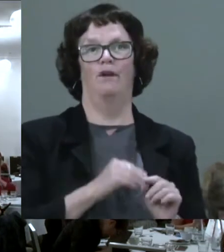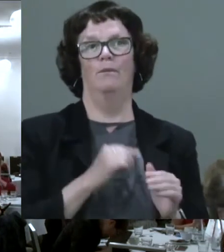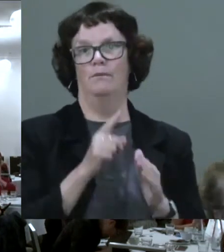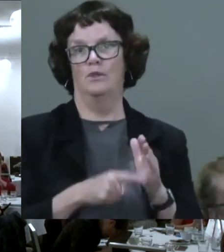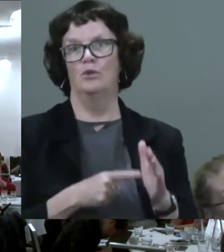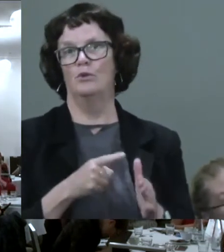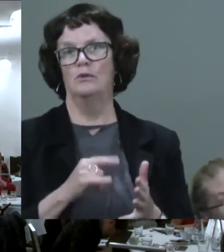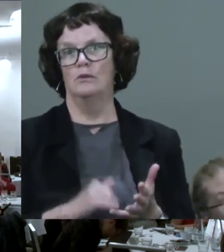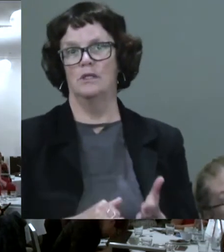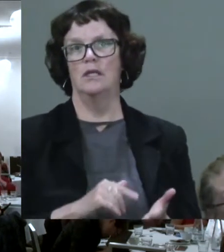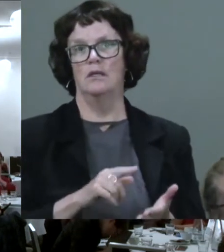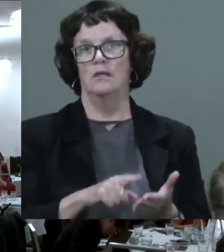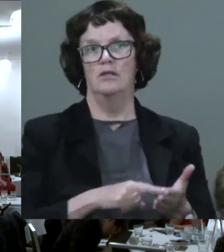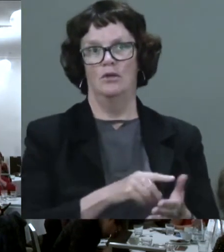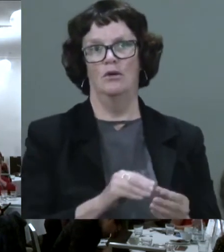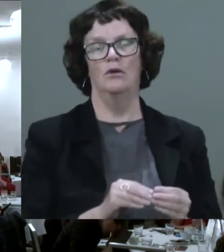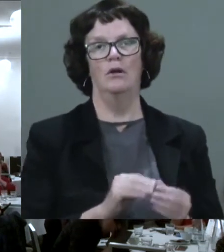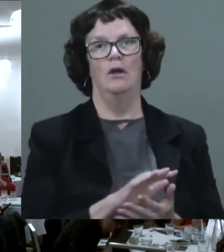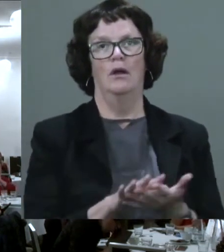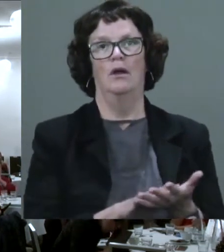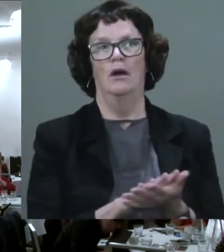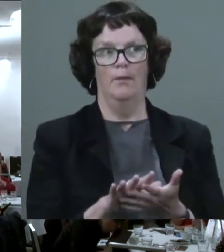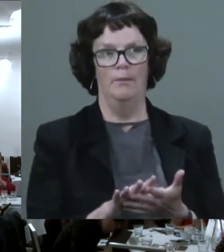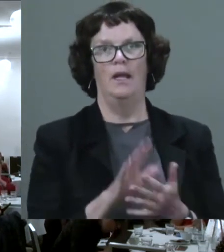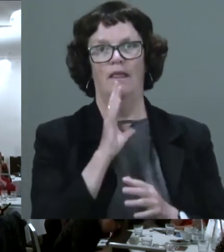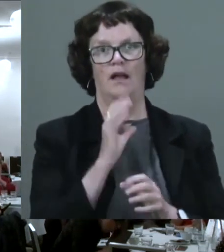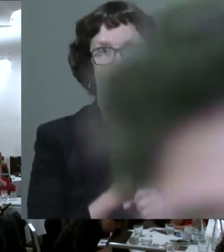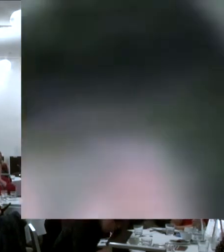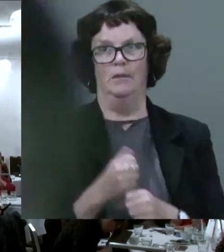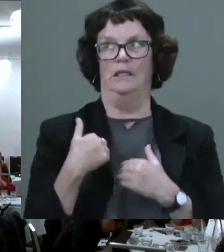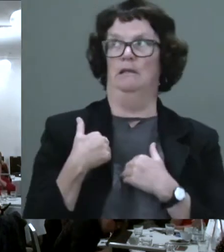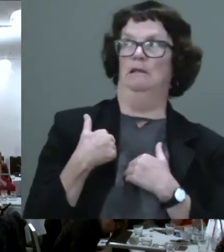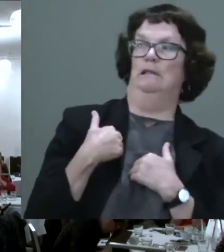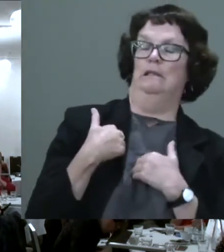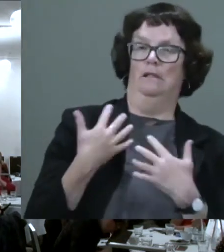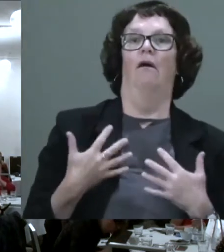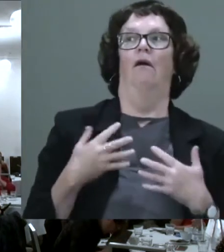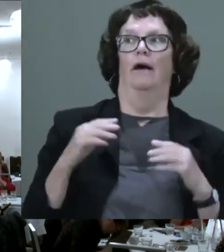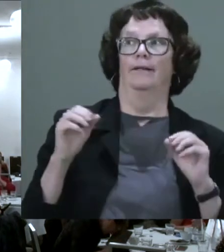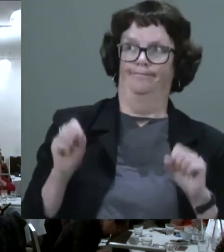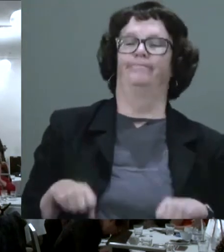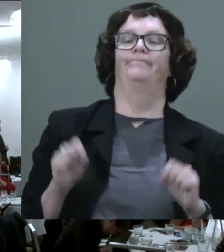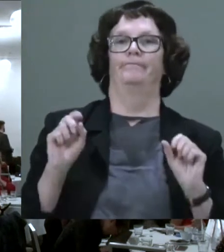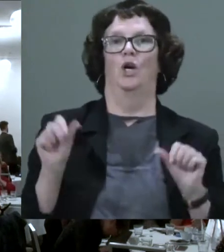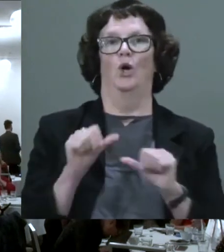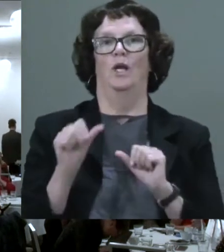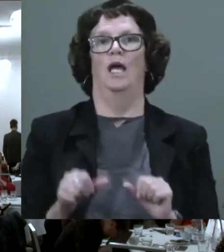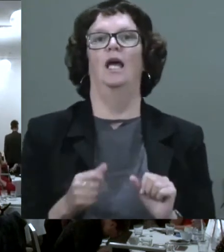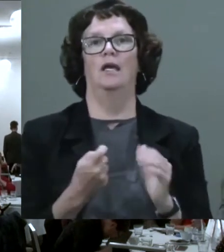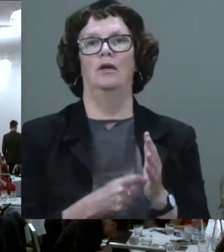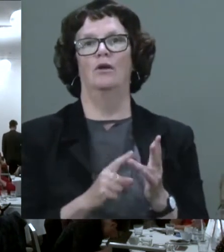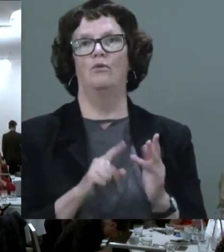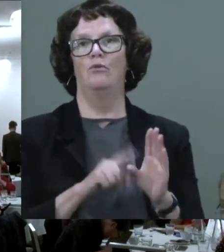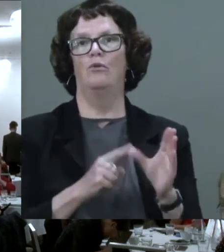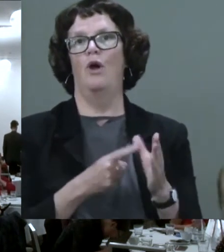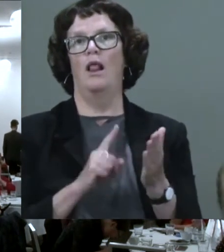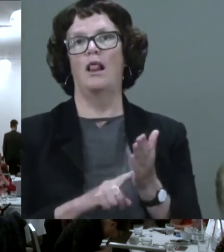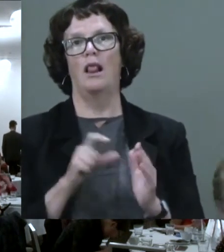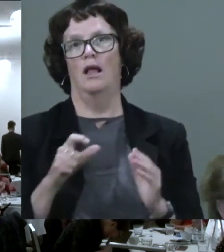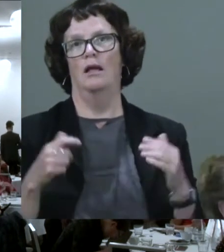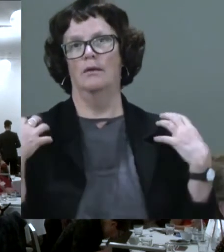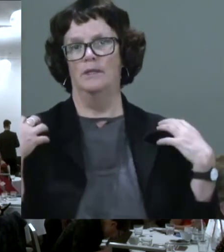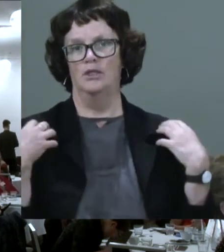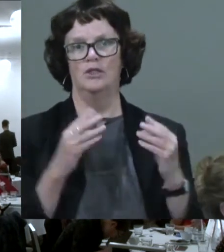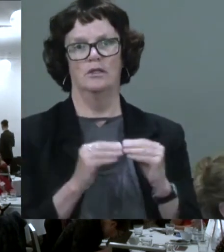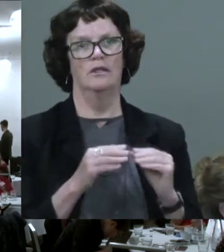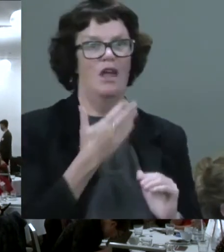we actually achieved a royal commission. So, you know, I'd like to thank you for the work you did on that. I know how much work you did on that, because